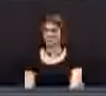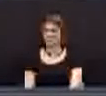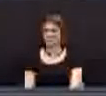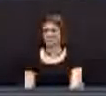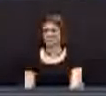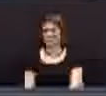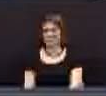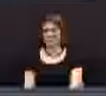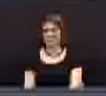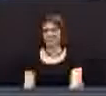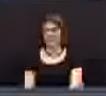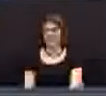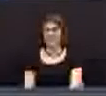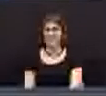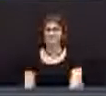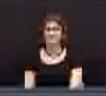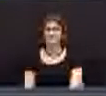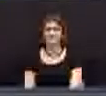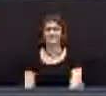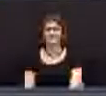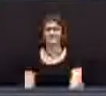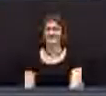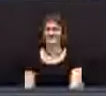Bye. Thank you.